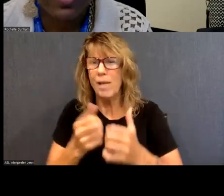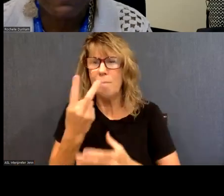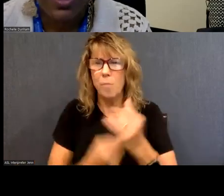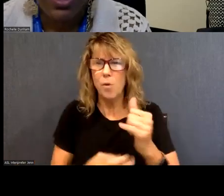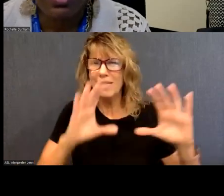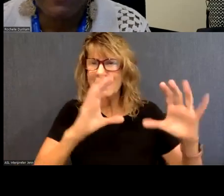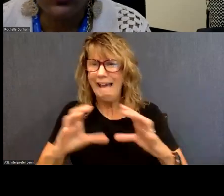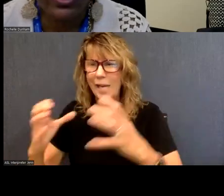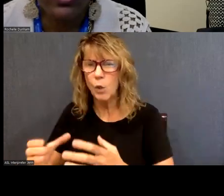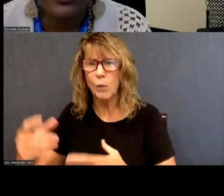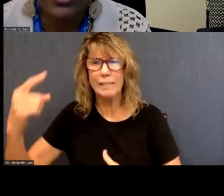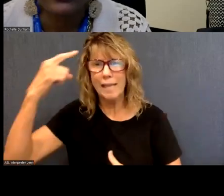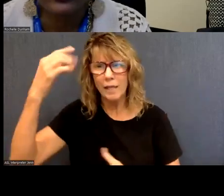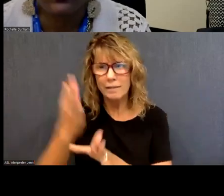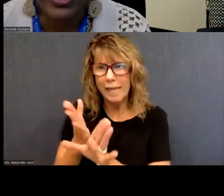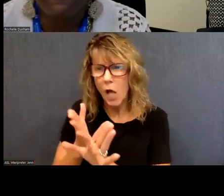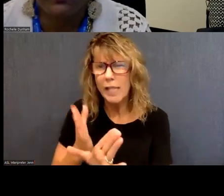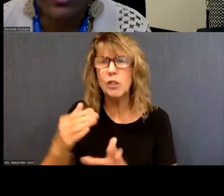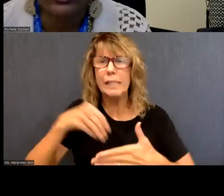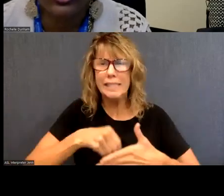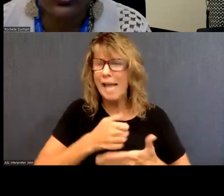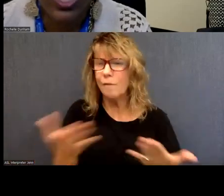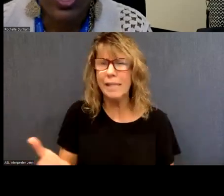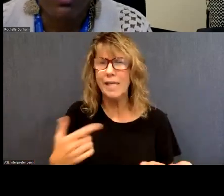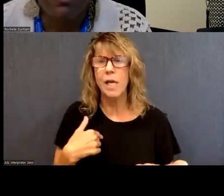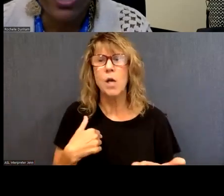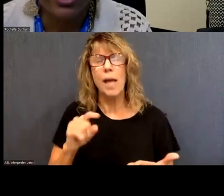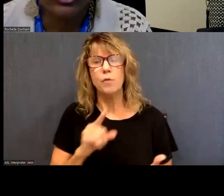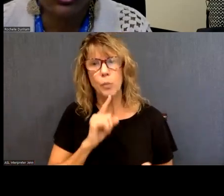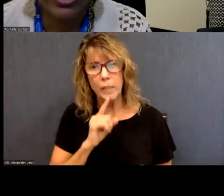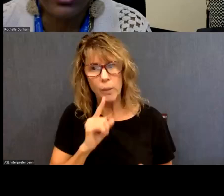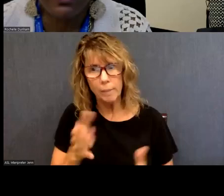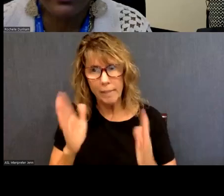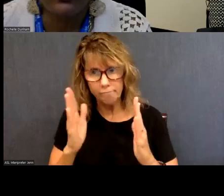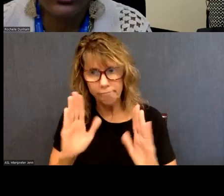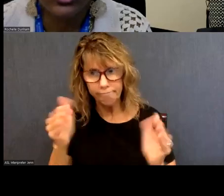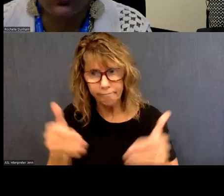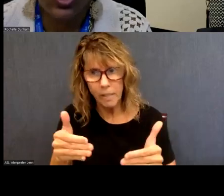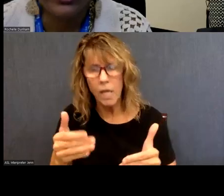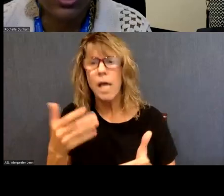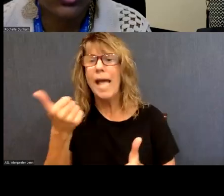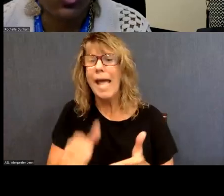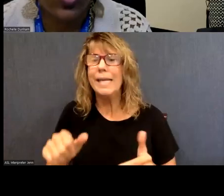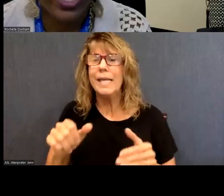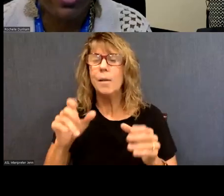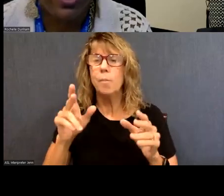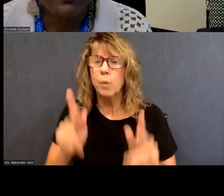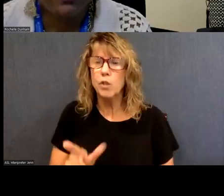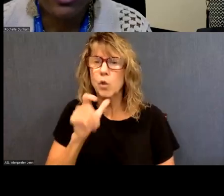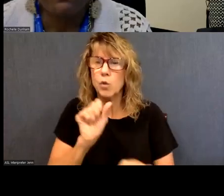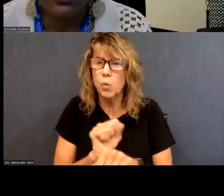categories of, uh, mental illness. And so we have to be astute about making sure that anybody who's touching one is also